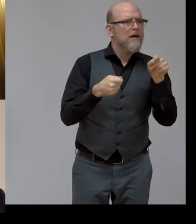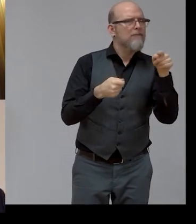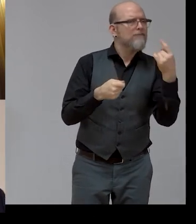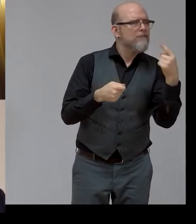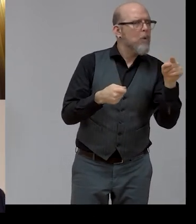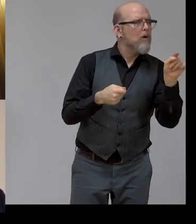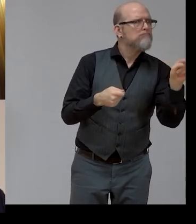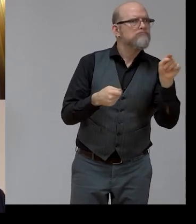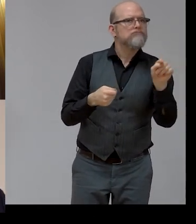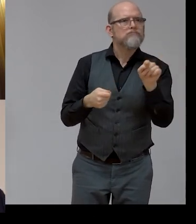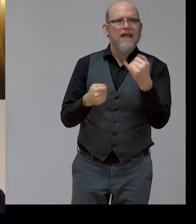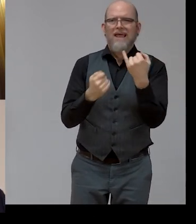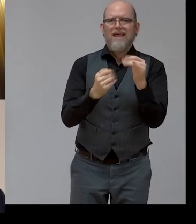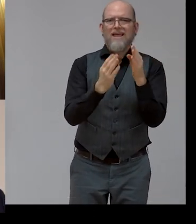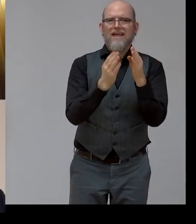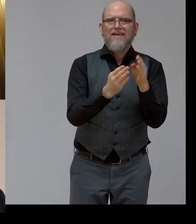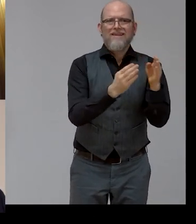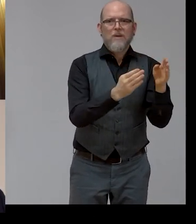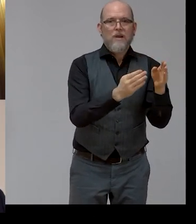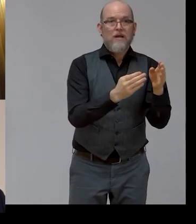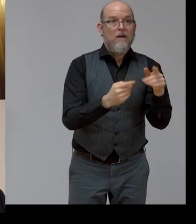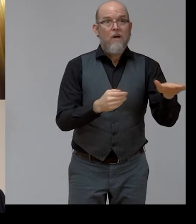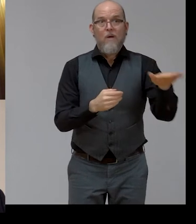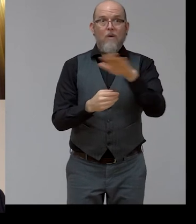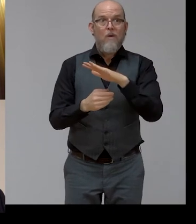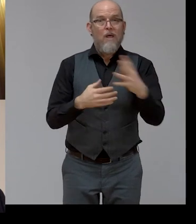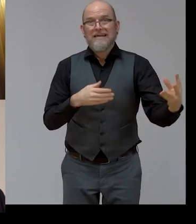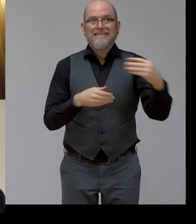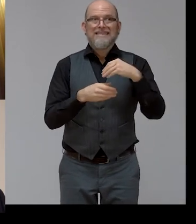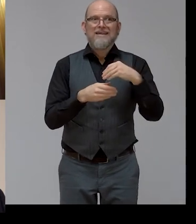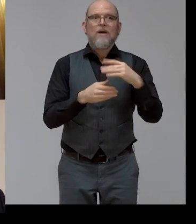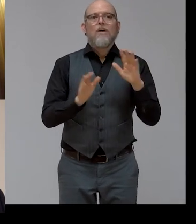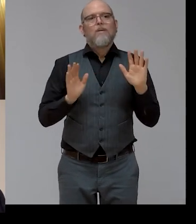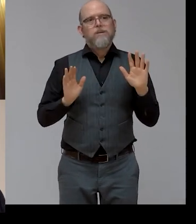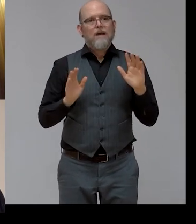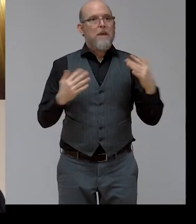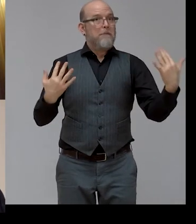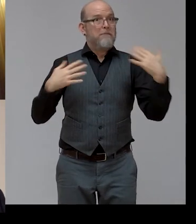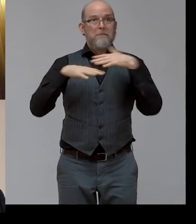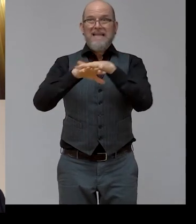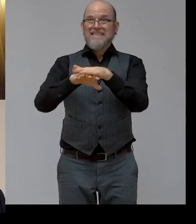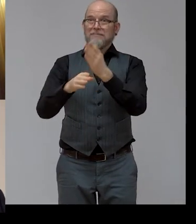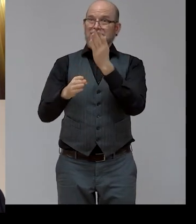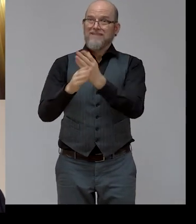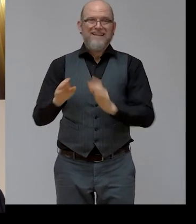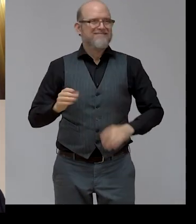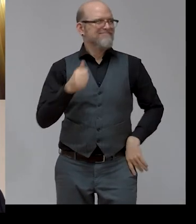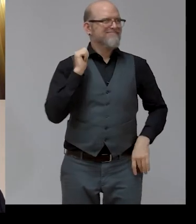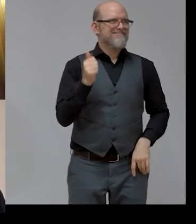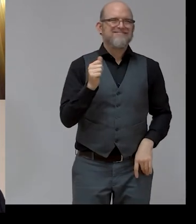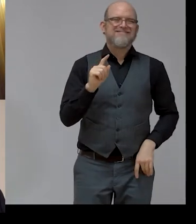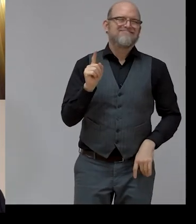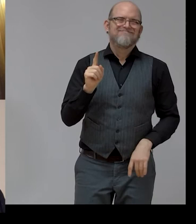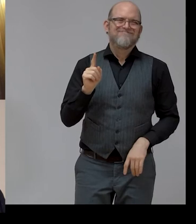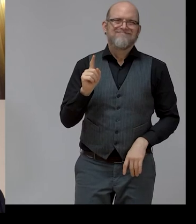sustainable development goal 8 deals with decent work. Also, we have the UNCRPD, which thankfully the European